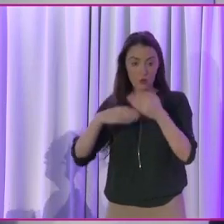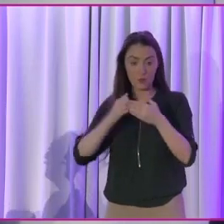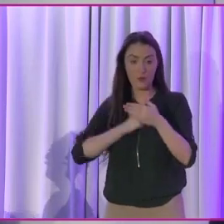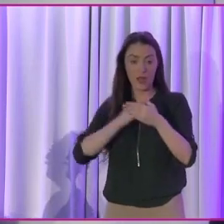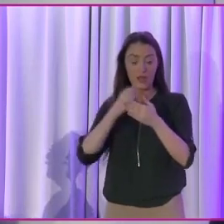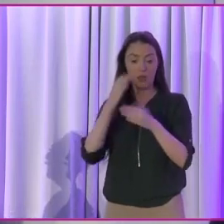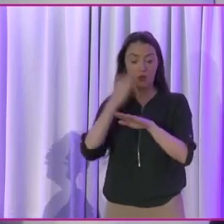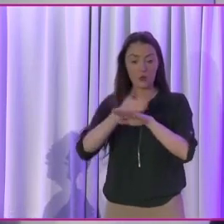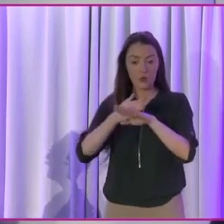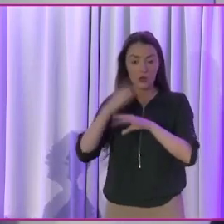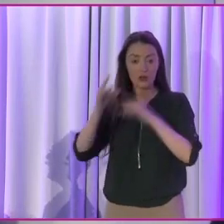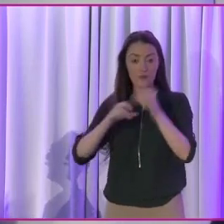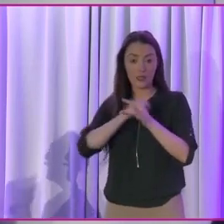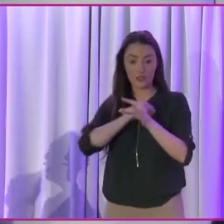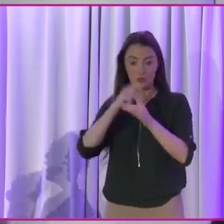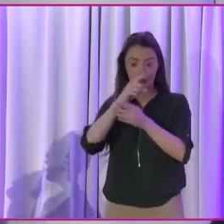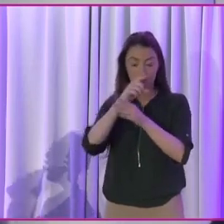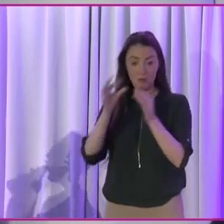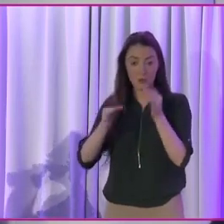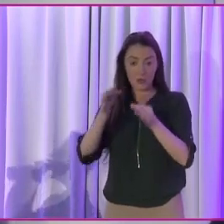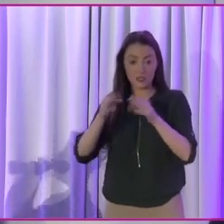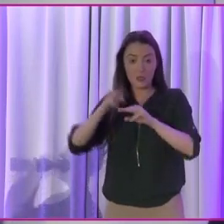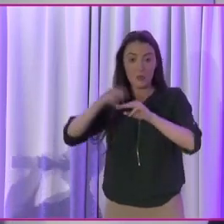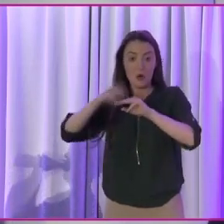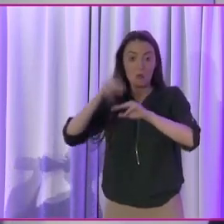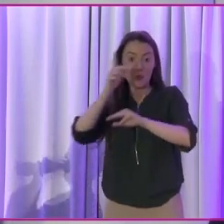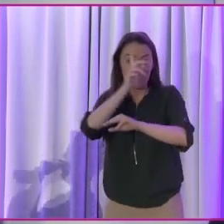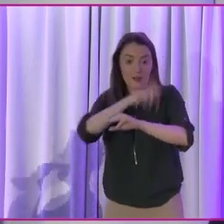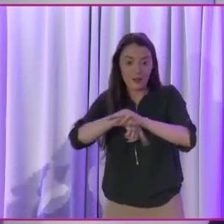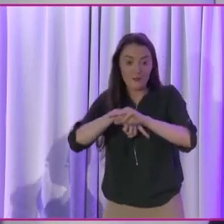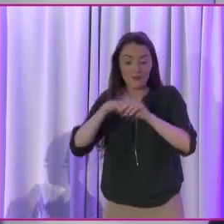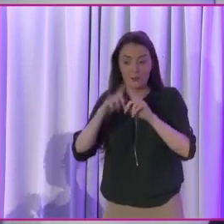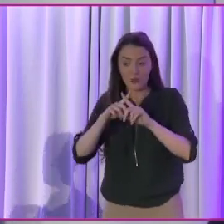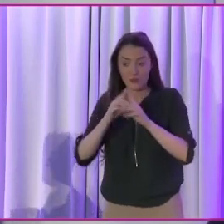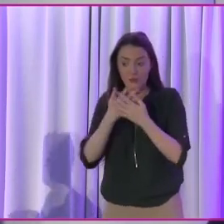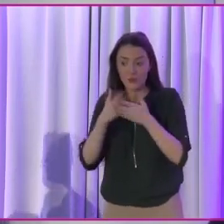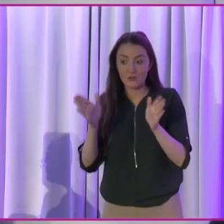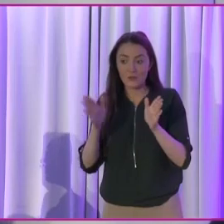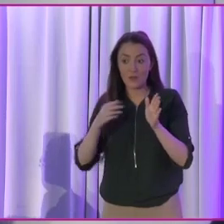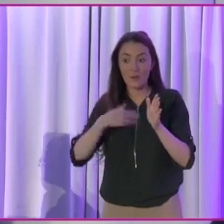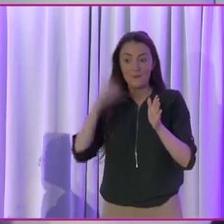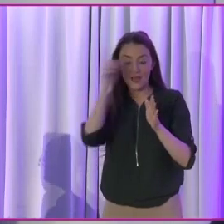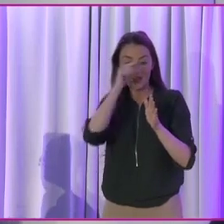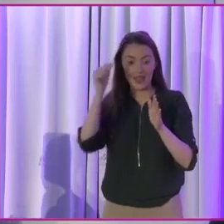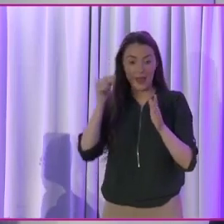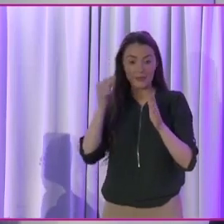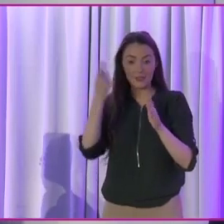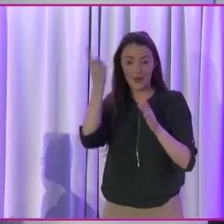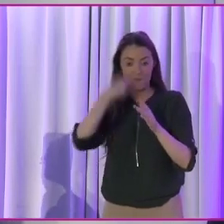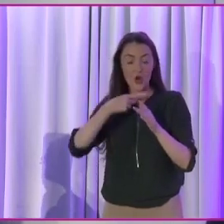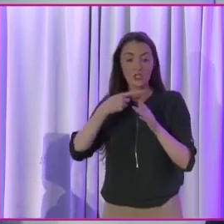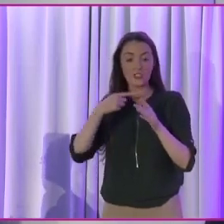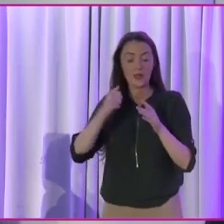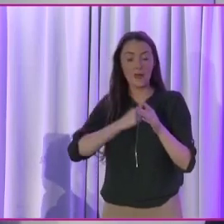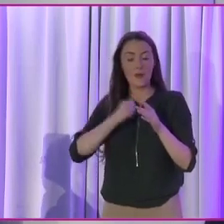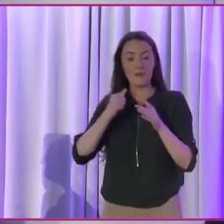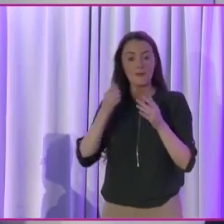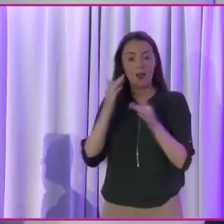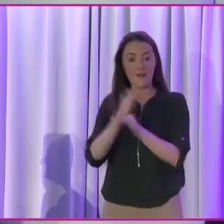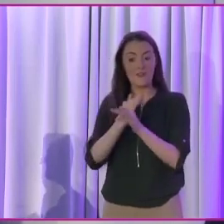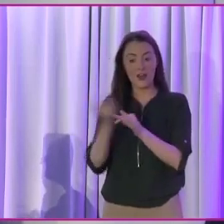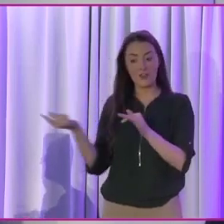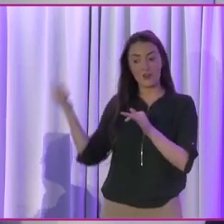to ensure more diversity in politics. My own name is somewhat more diverse than many names. My father came here as a child,